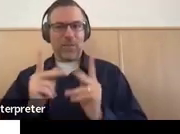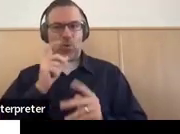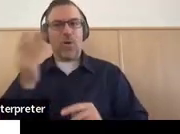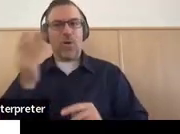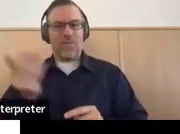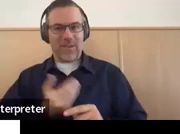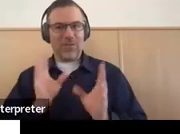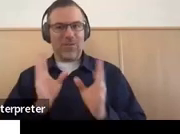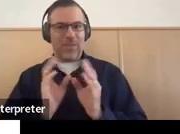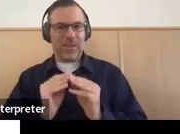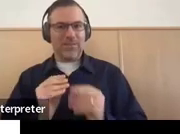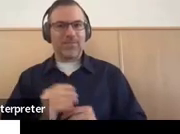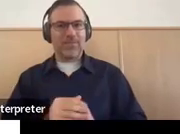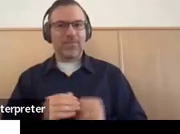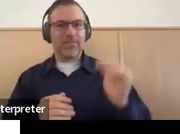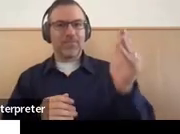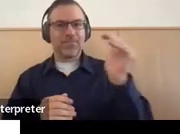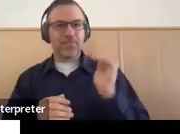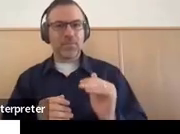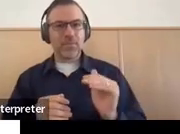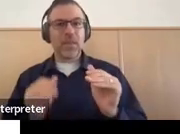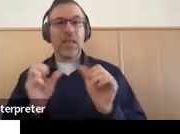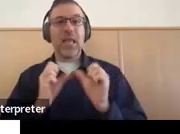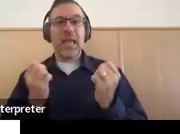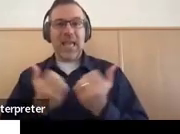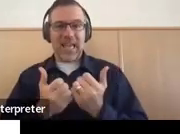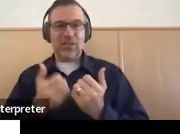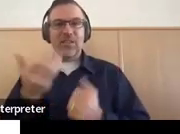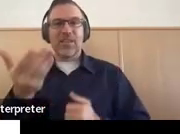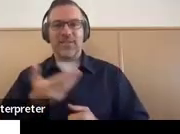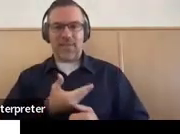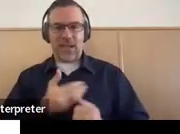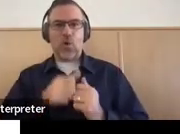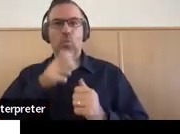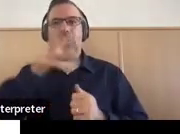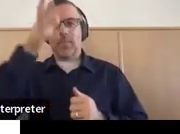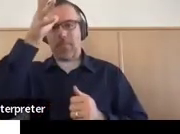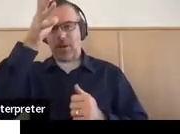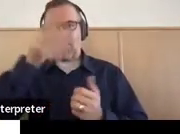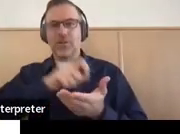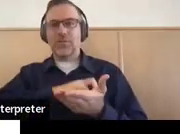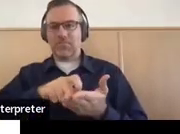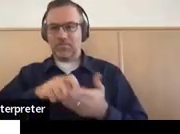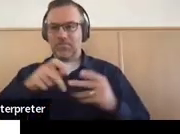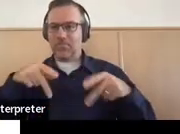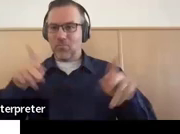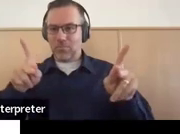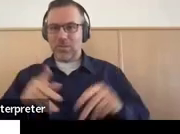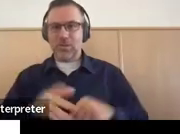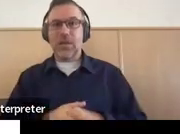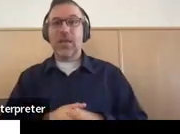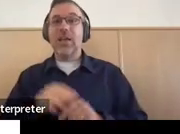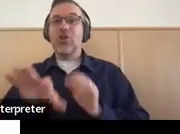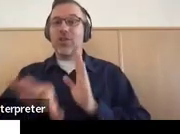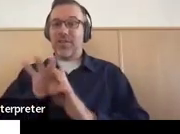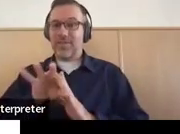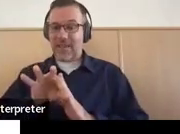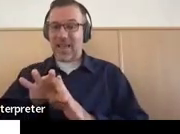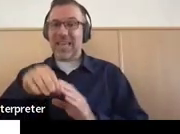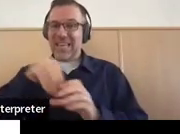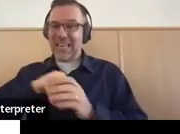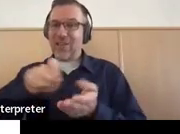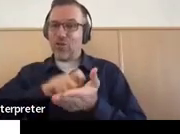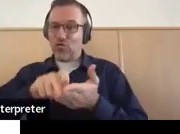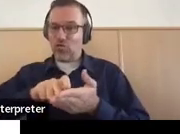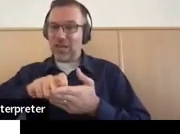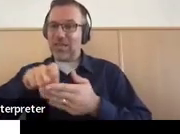The agency invited with parents prior written consent. We look in the written notice and in 9G. So